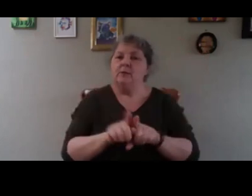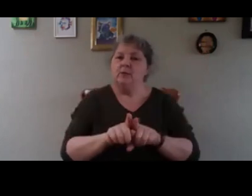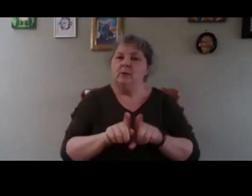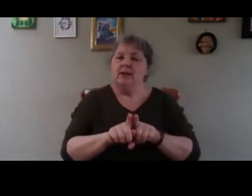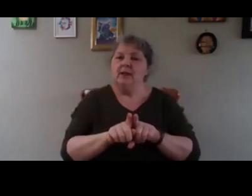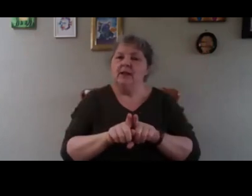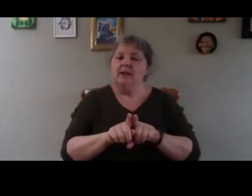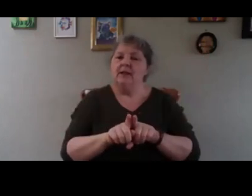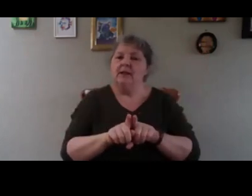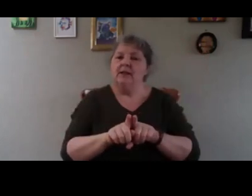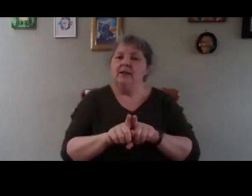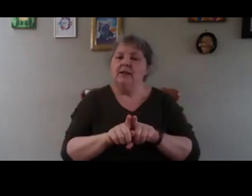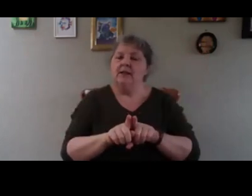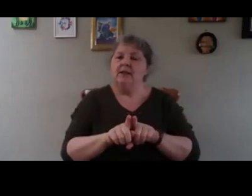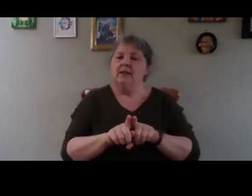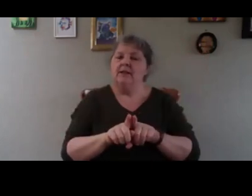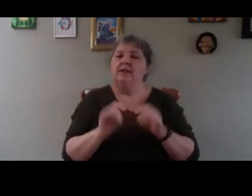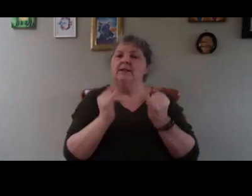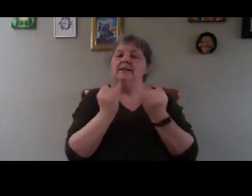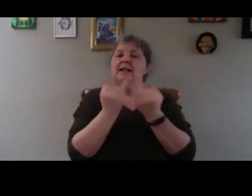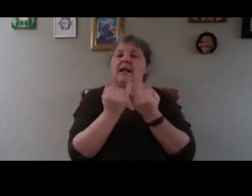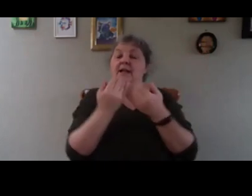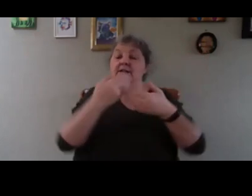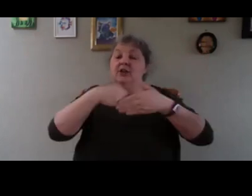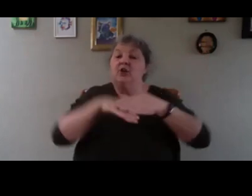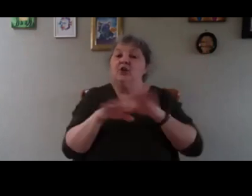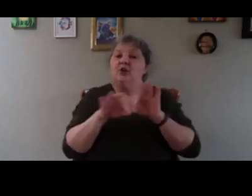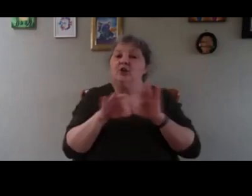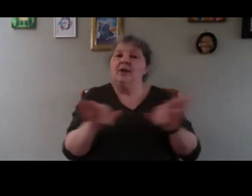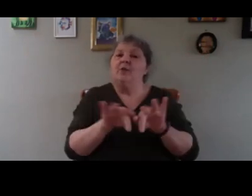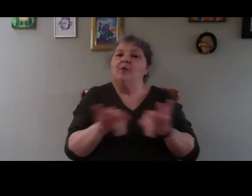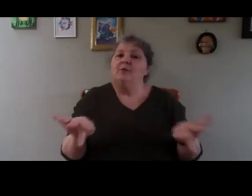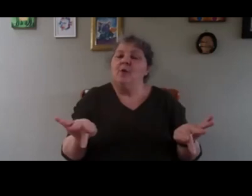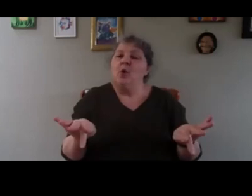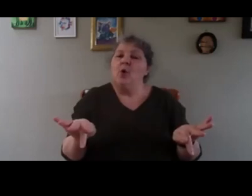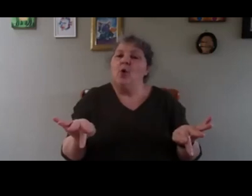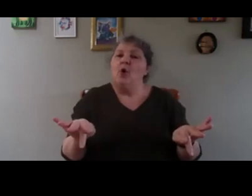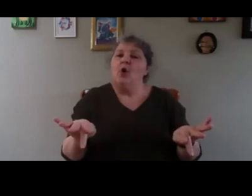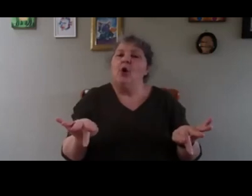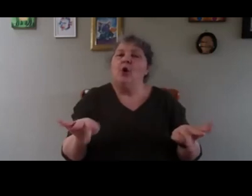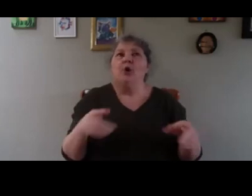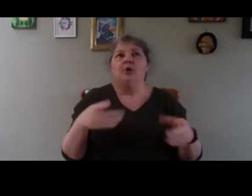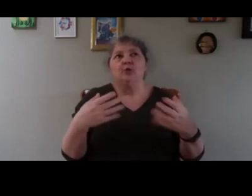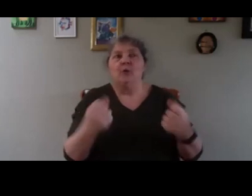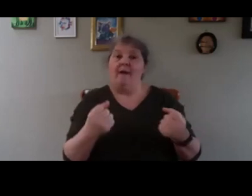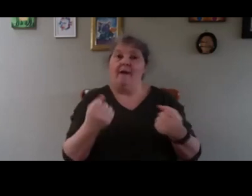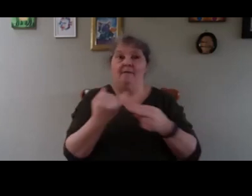like the underground floor heating system that you have in all the houses.